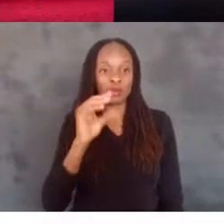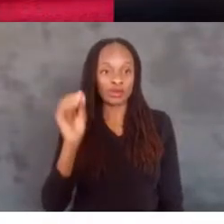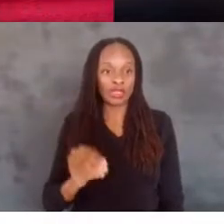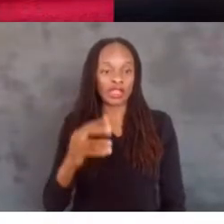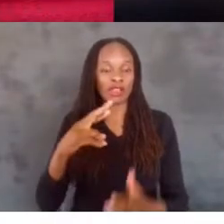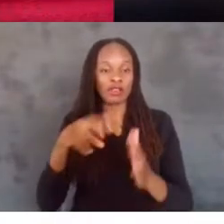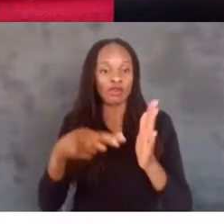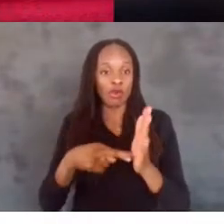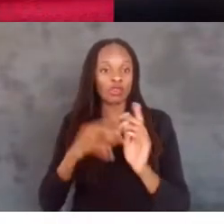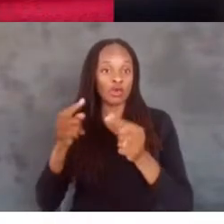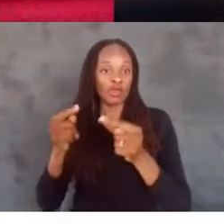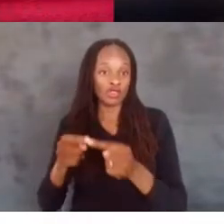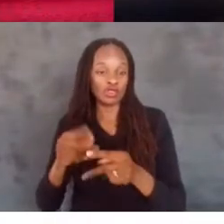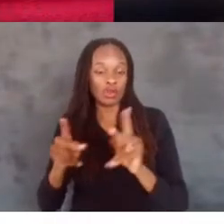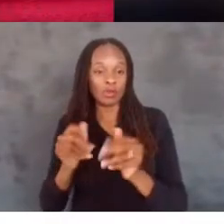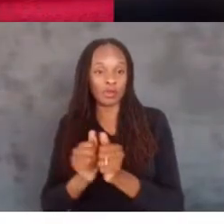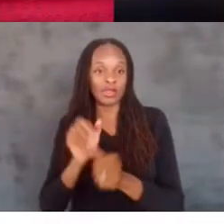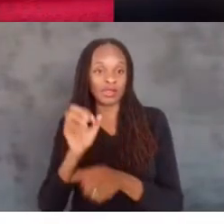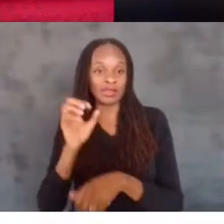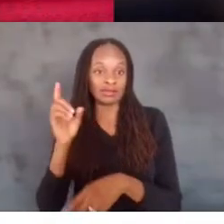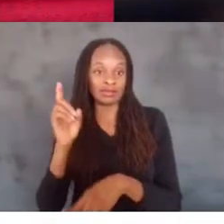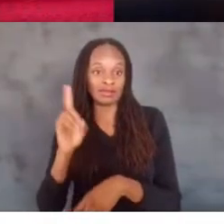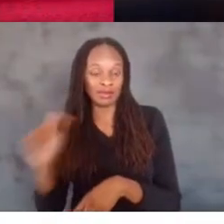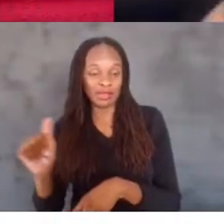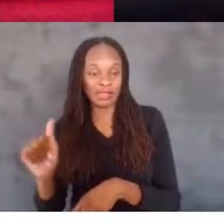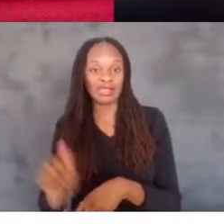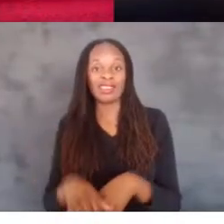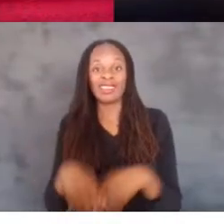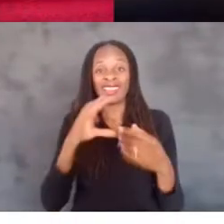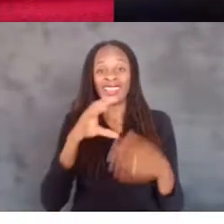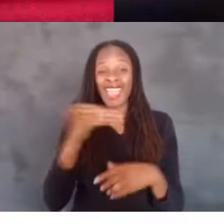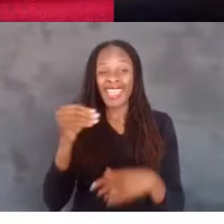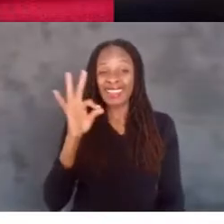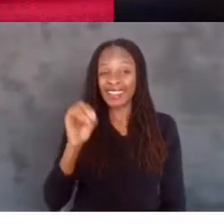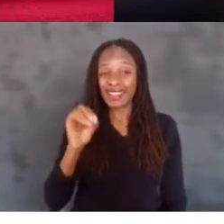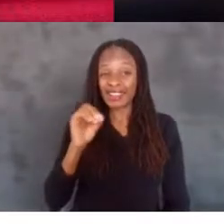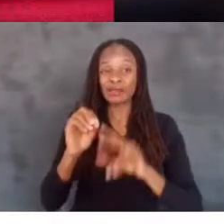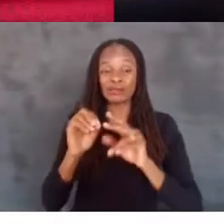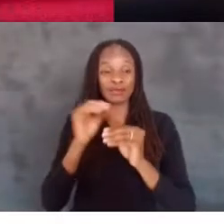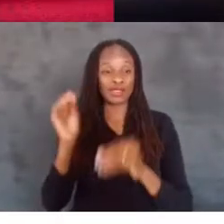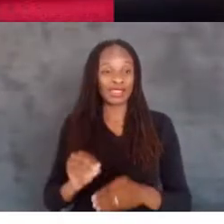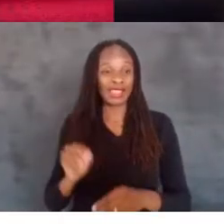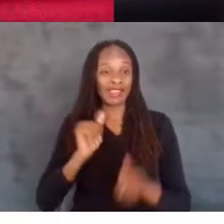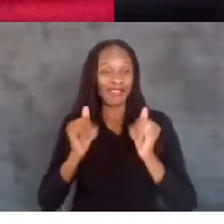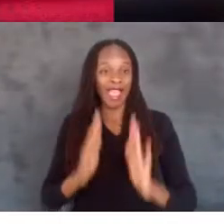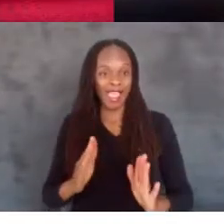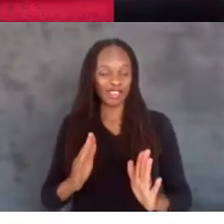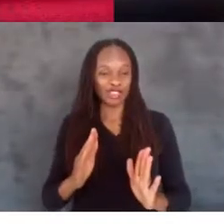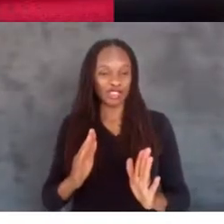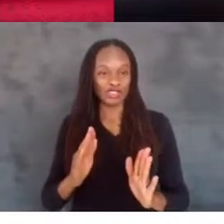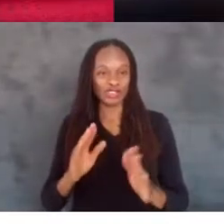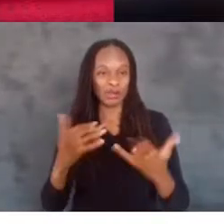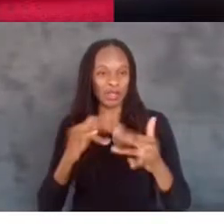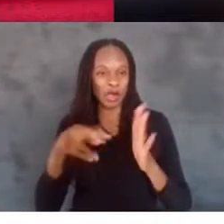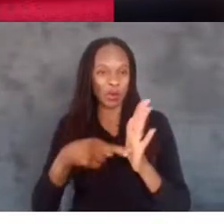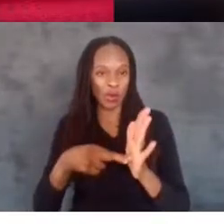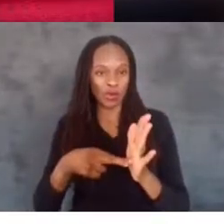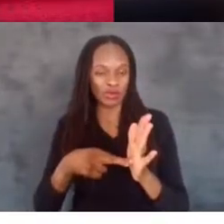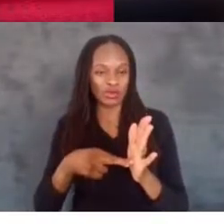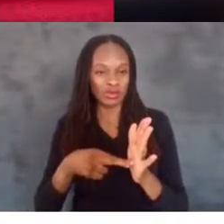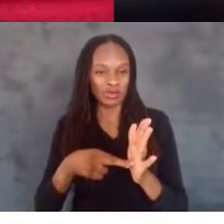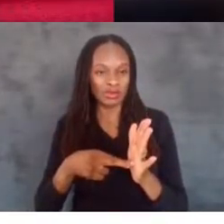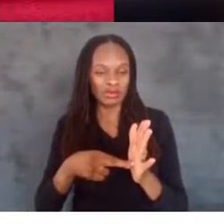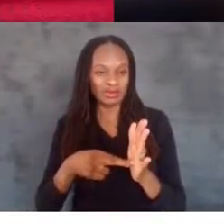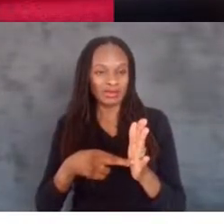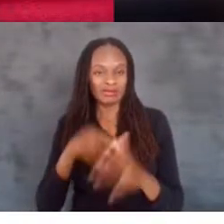And out of that, 95% of those roles are portrayed by actors that don't have disabilities. So nine years ago, I wanted to take action.